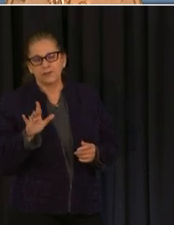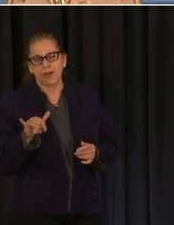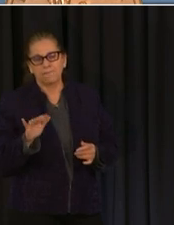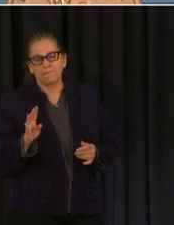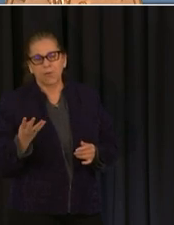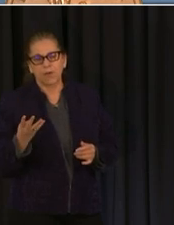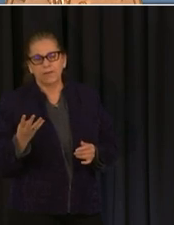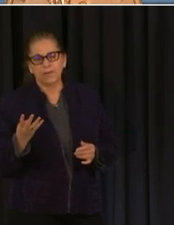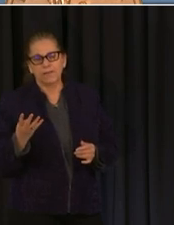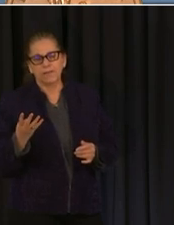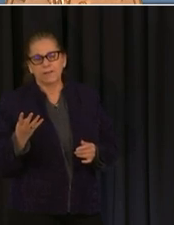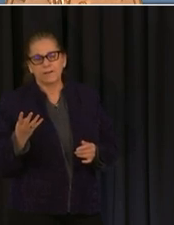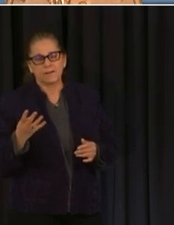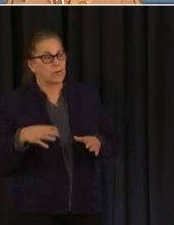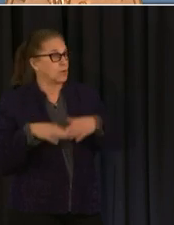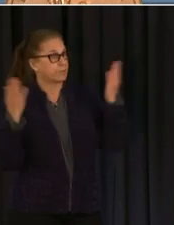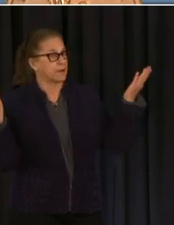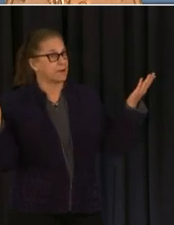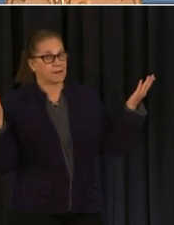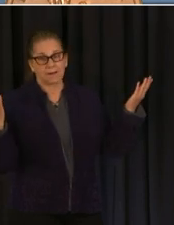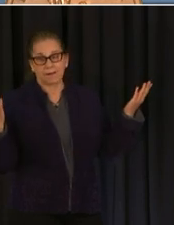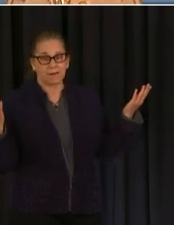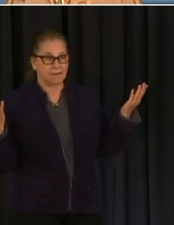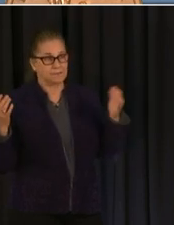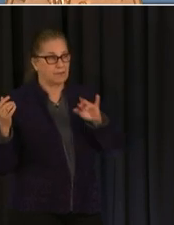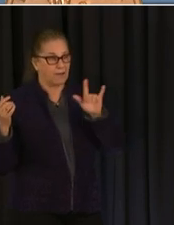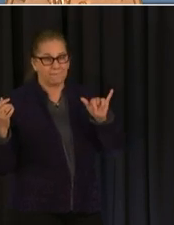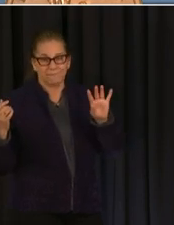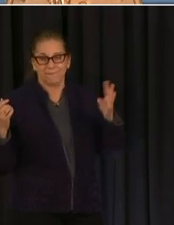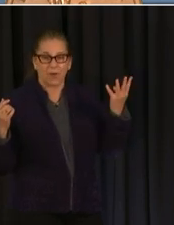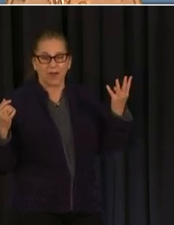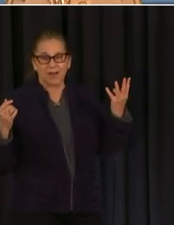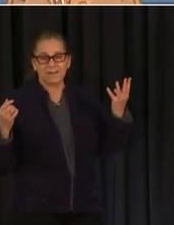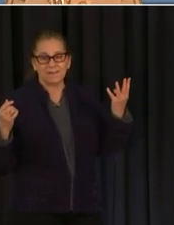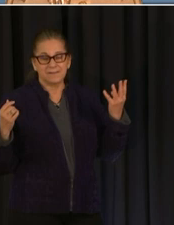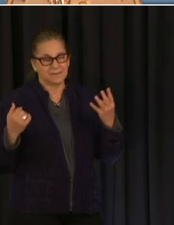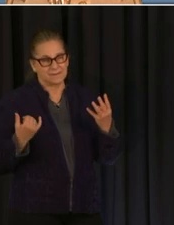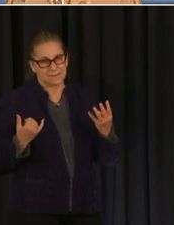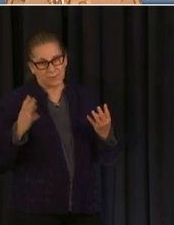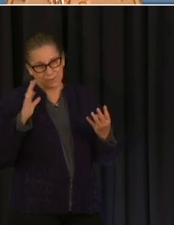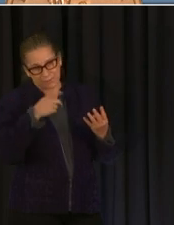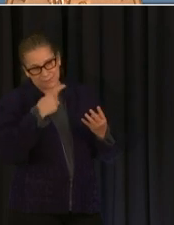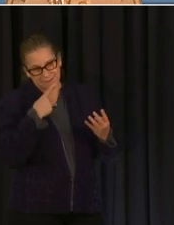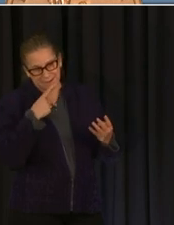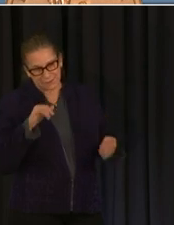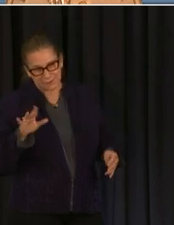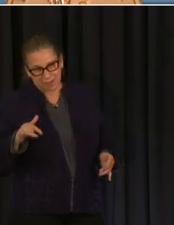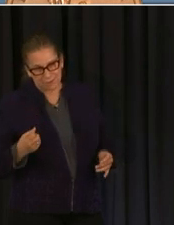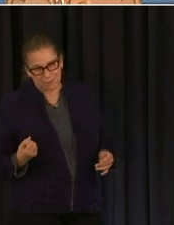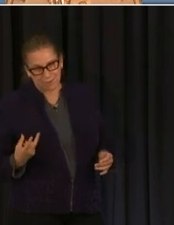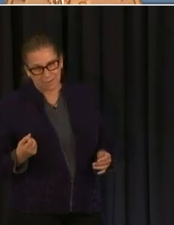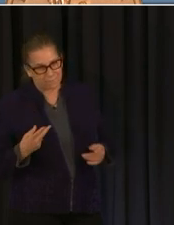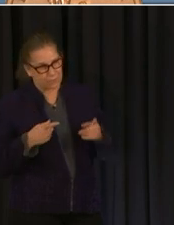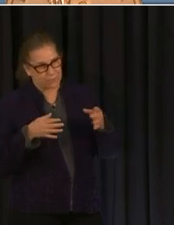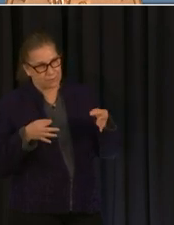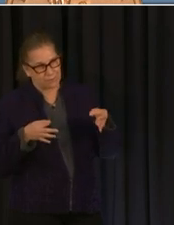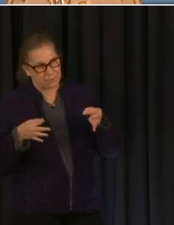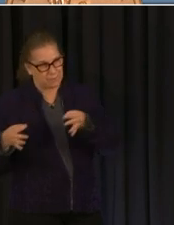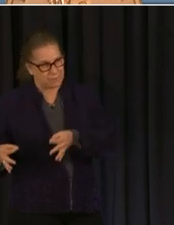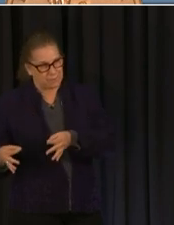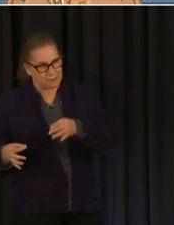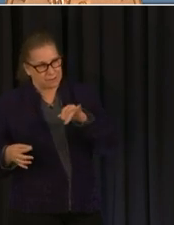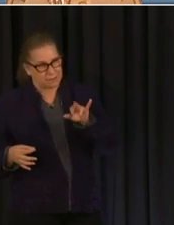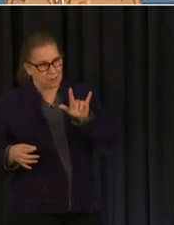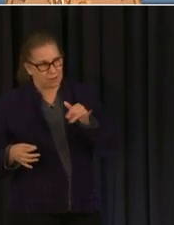is your stance at this point that you could go back on this decision for example if metrics reverse course or if there's an introduction of a new